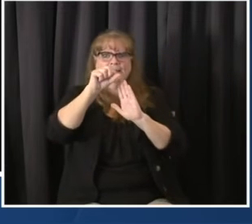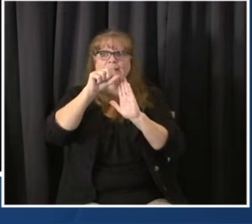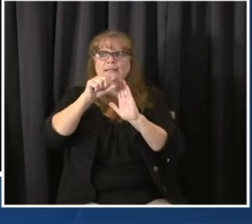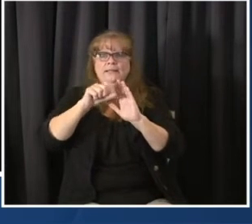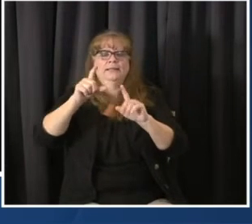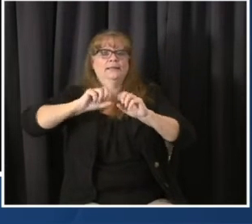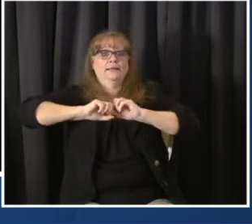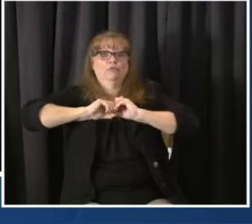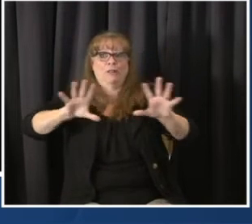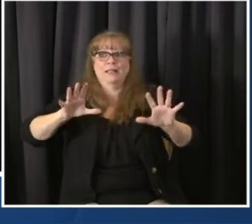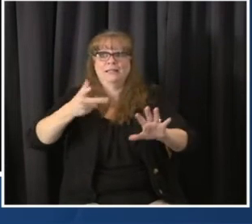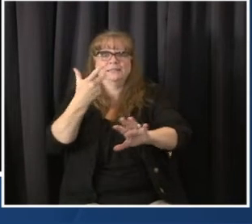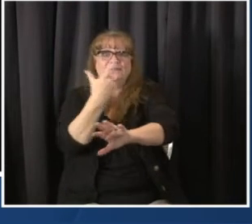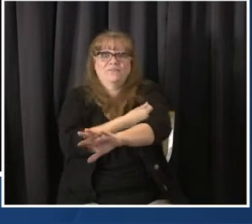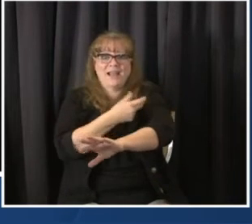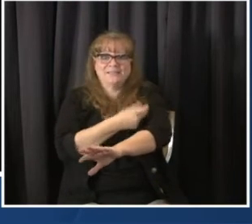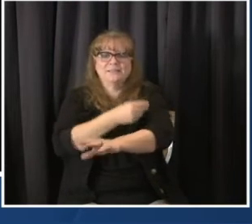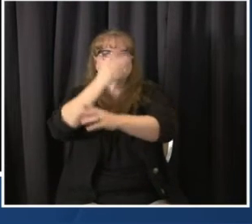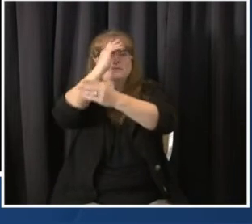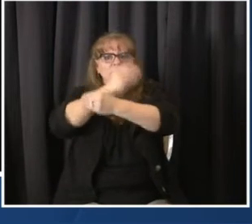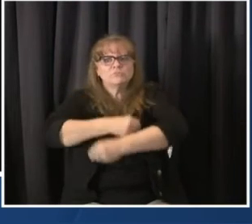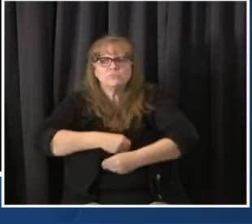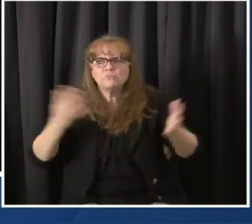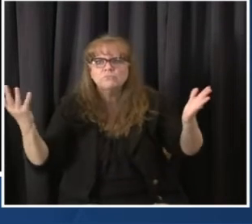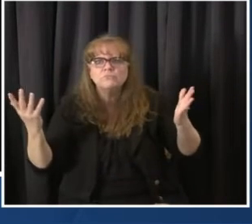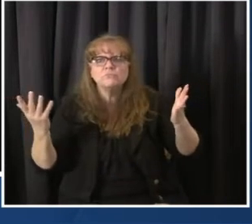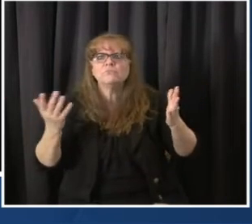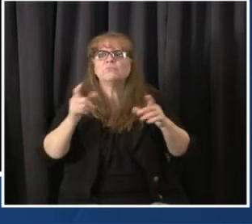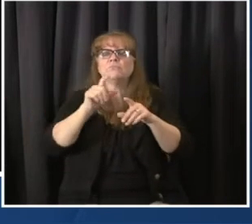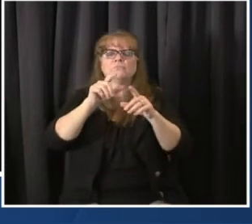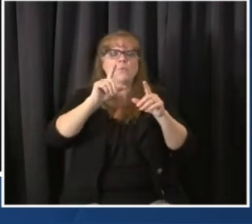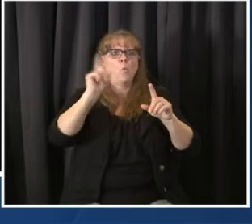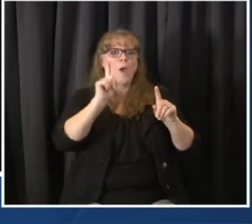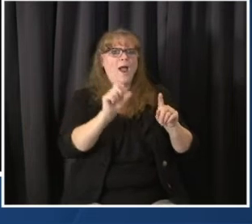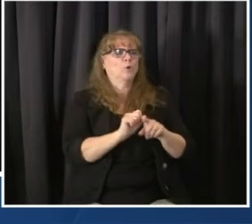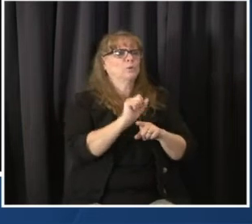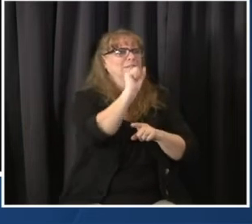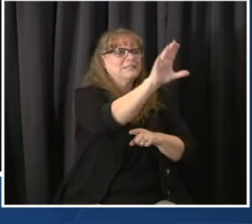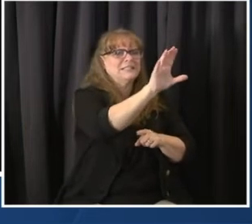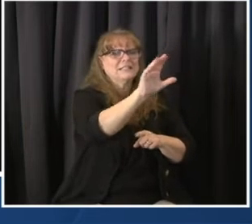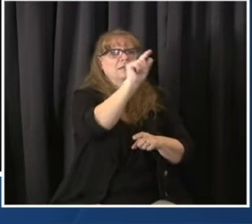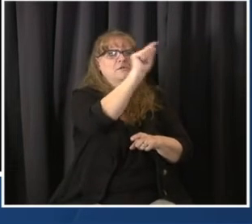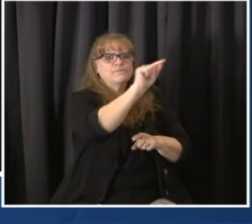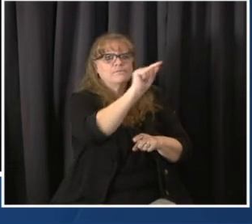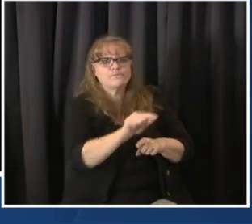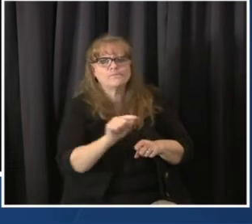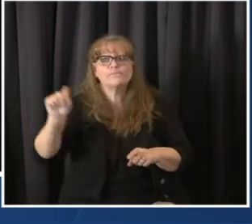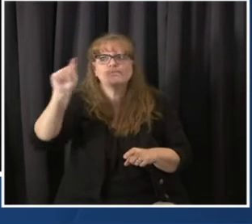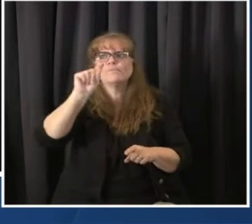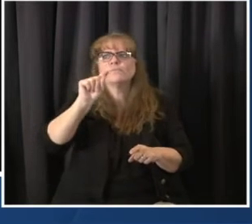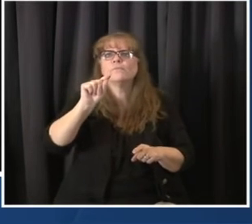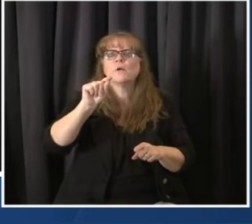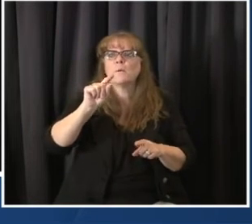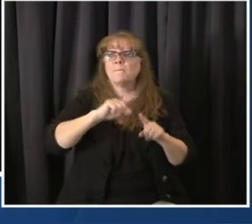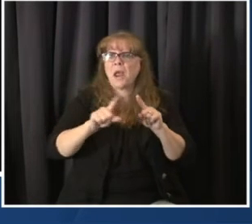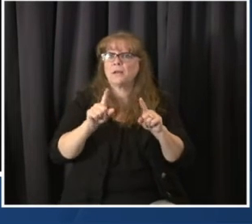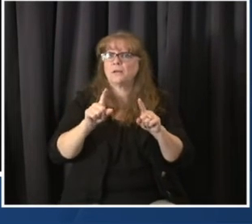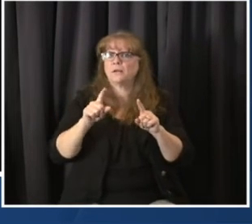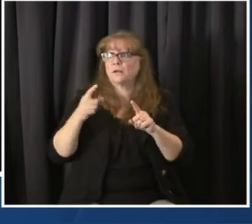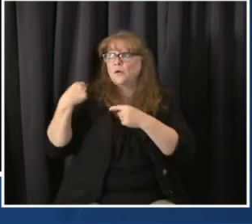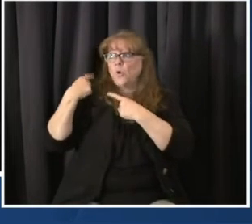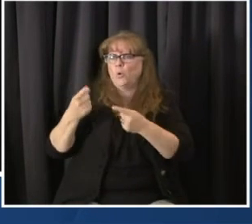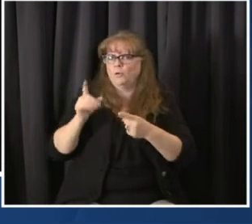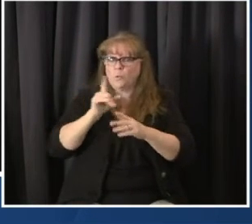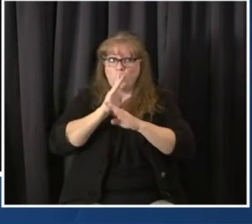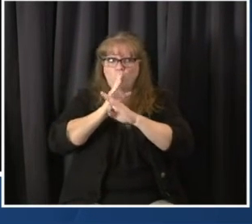in the first weeks of December. Since then, that data has not been